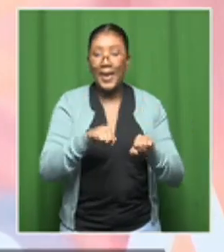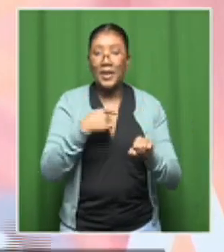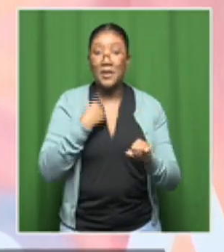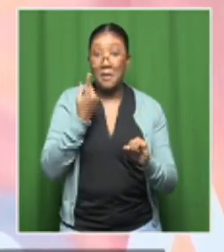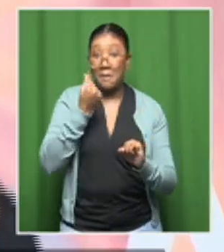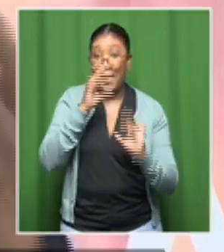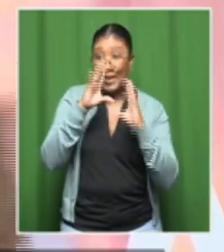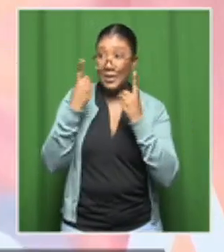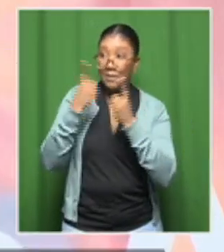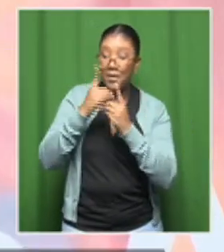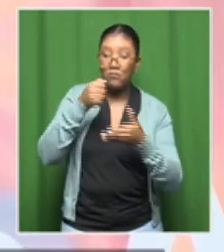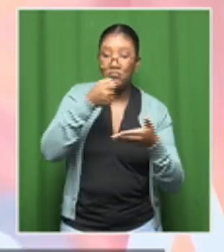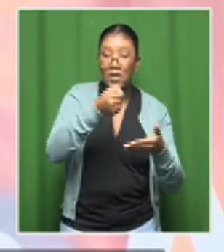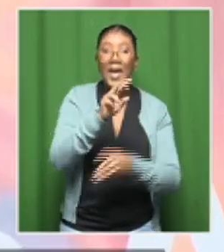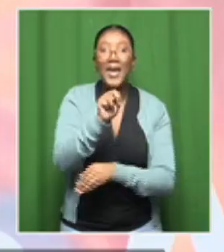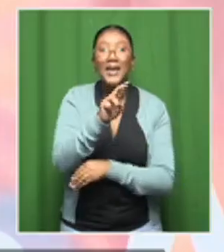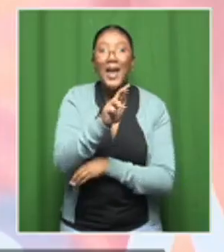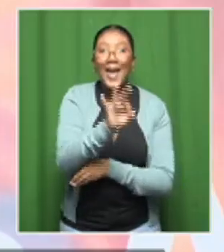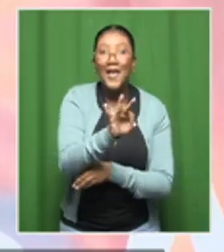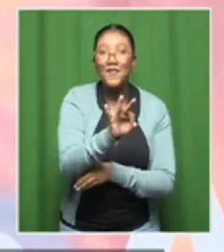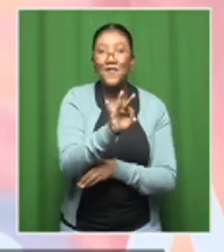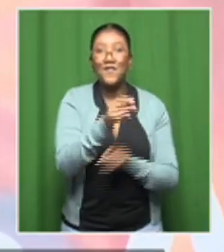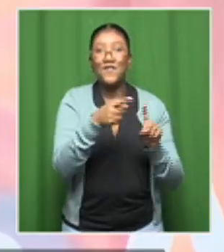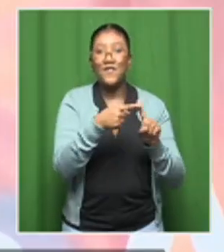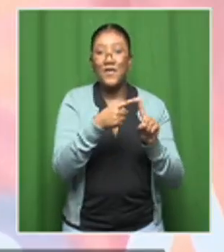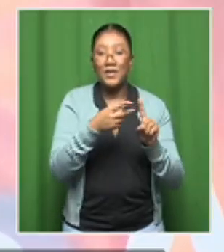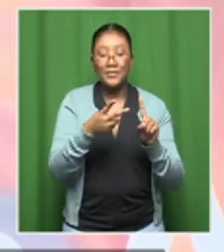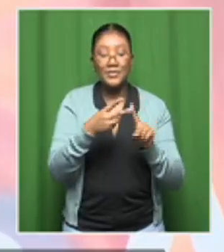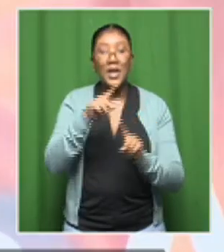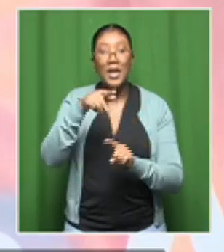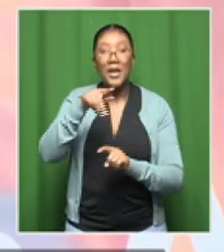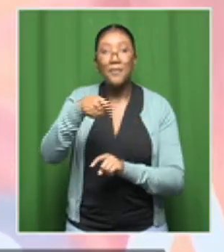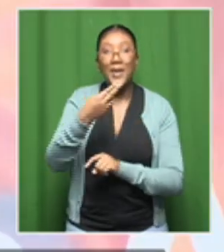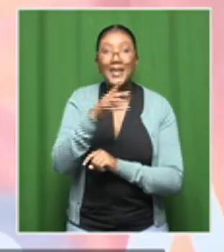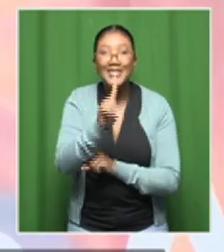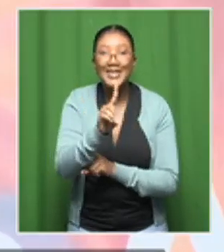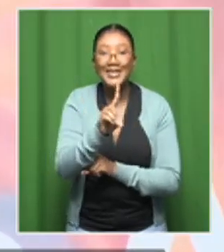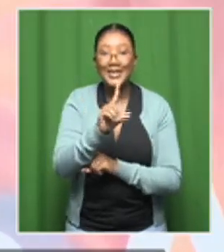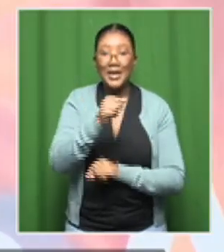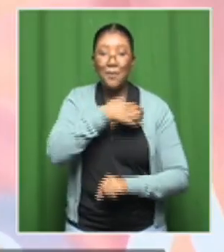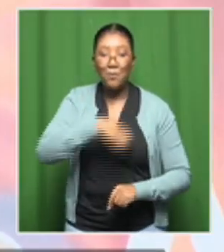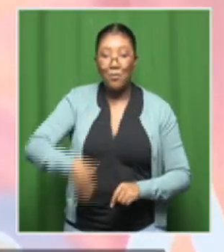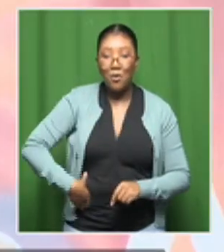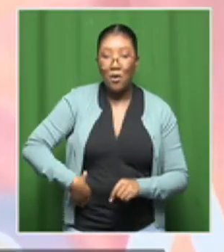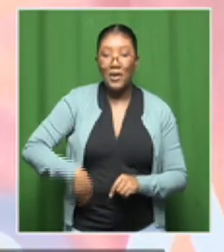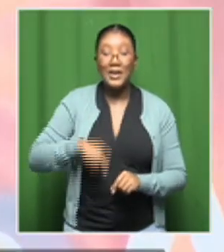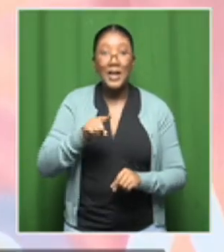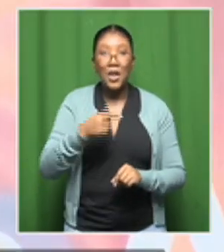said, NRF and so forth, have got the PhD, the presidential PhD programs.